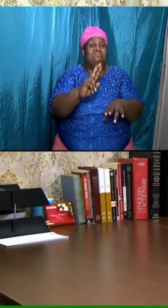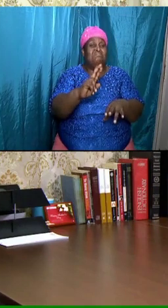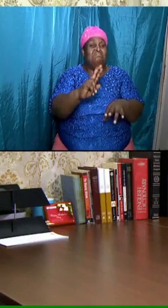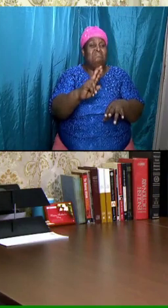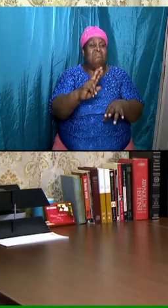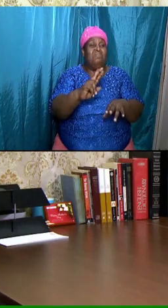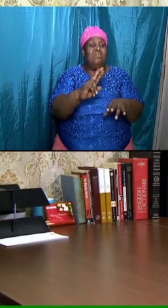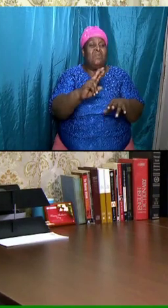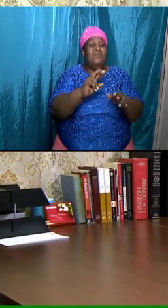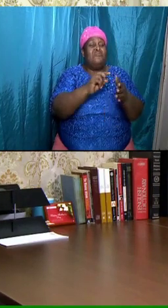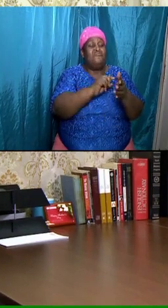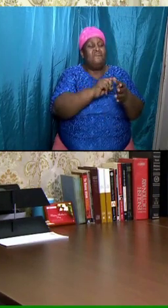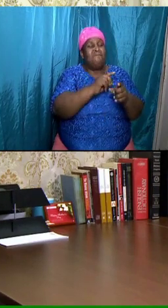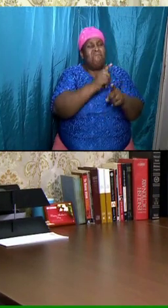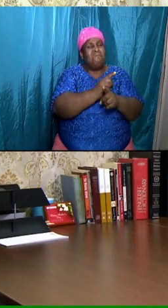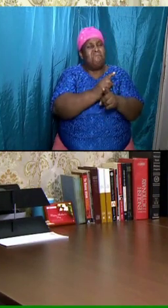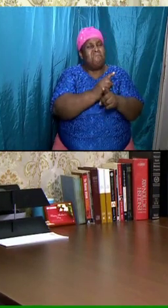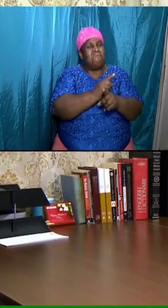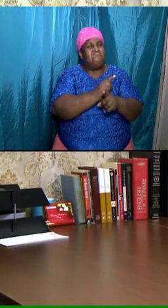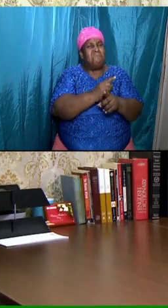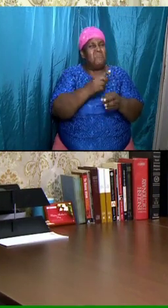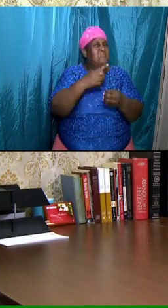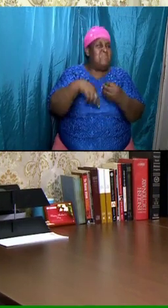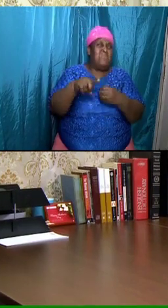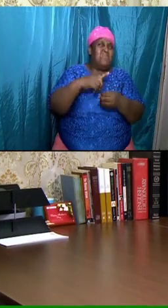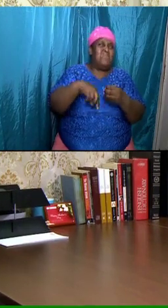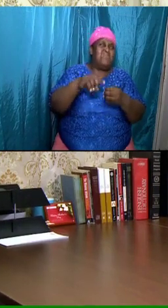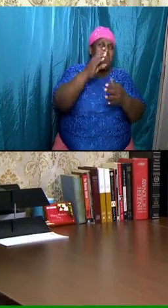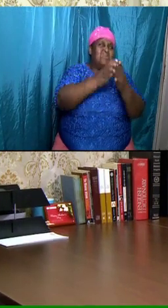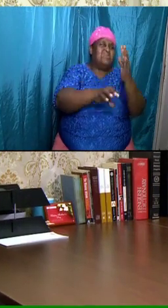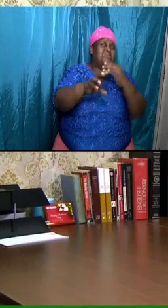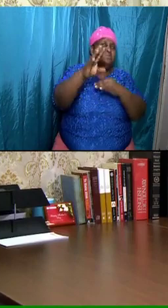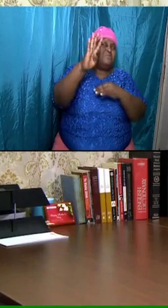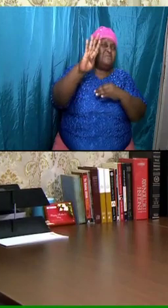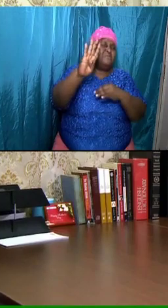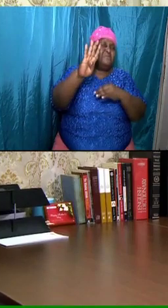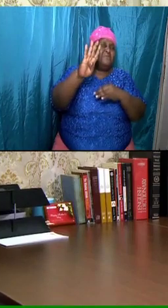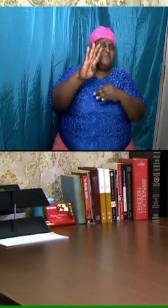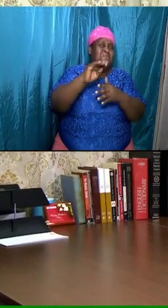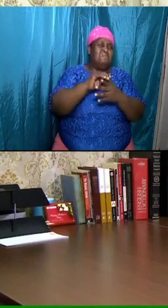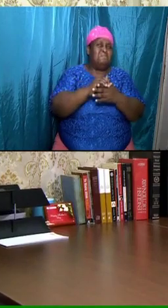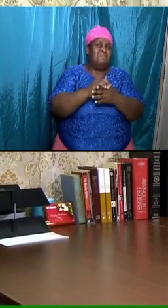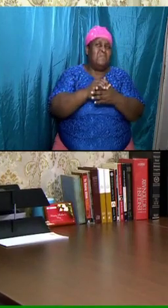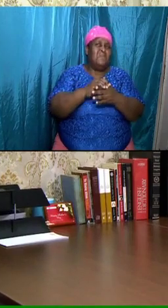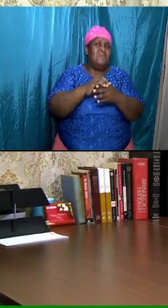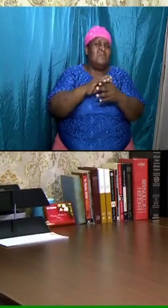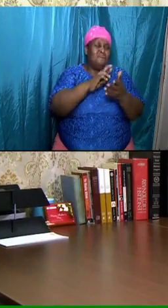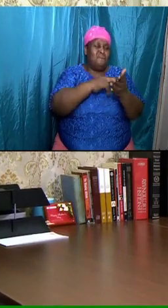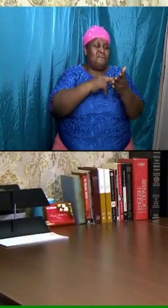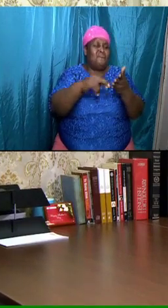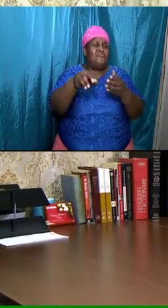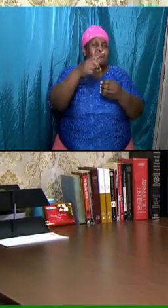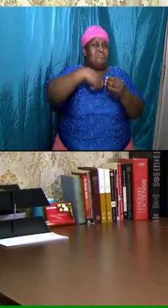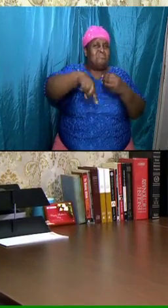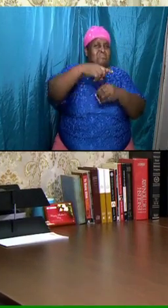right up to about chapter 4, we read about the church.